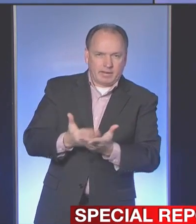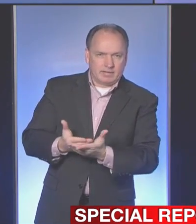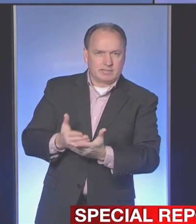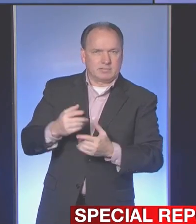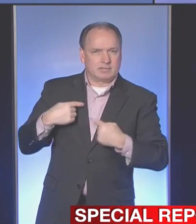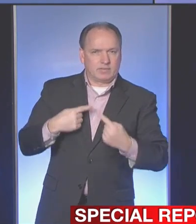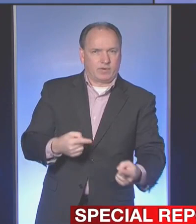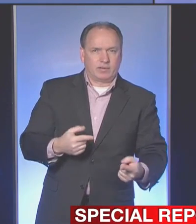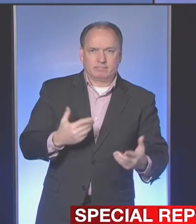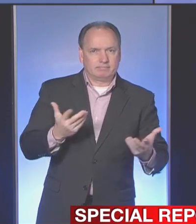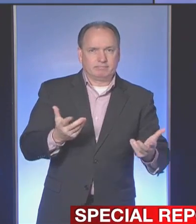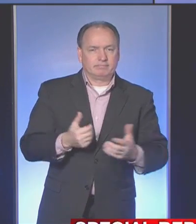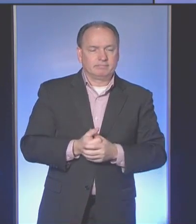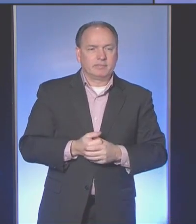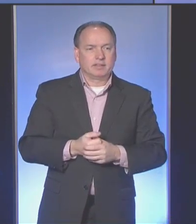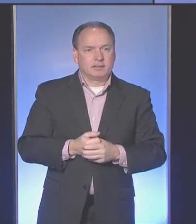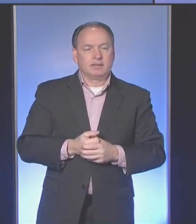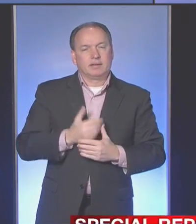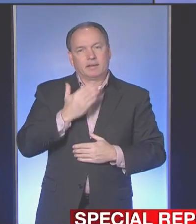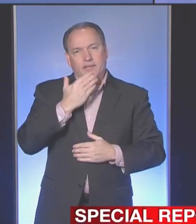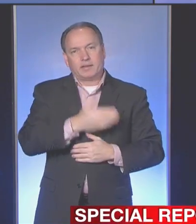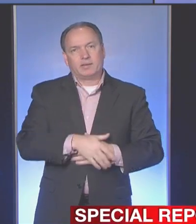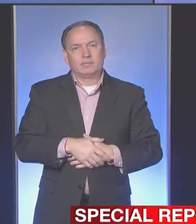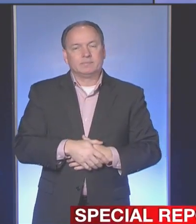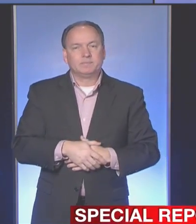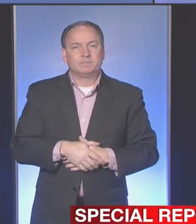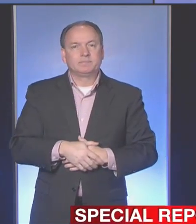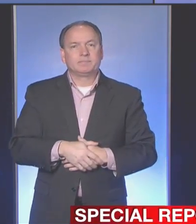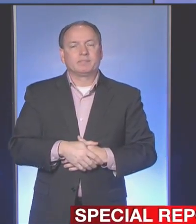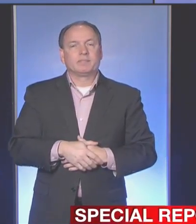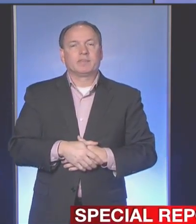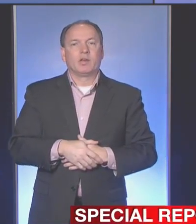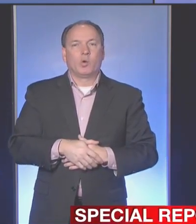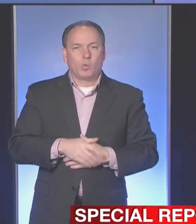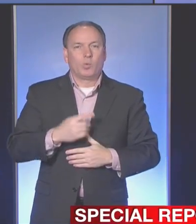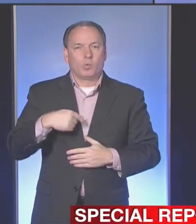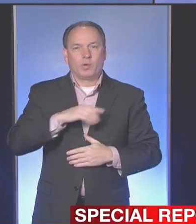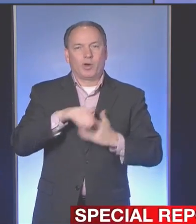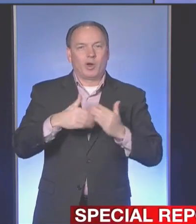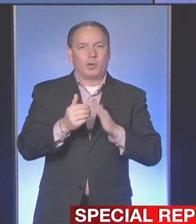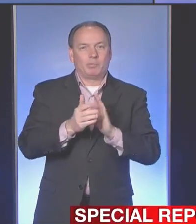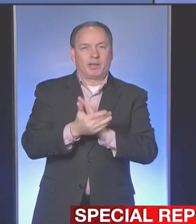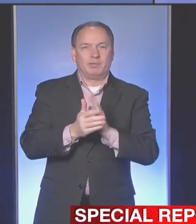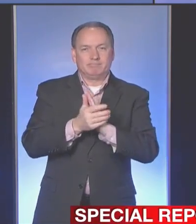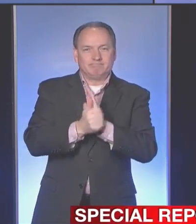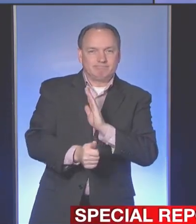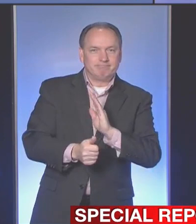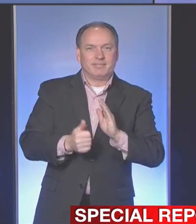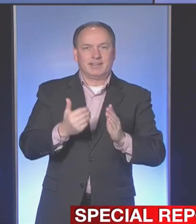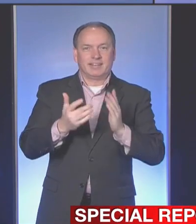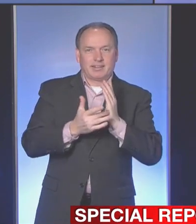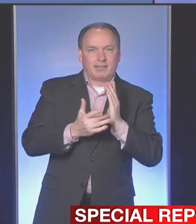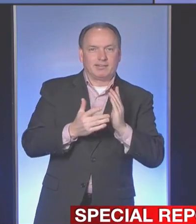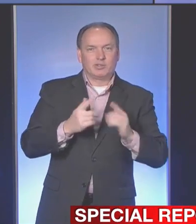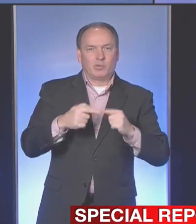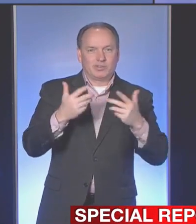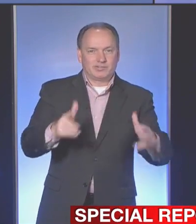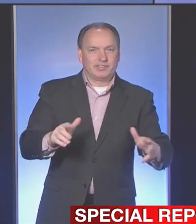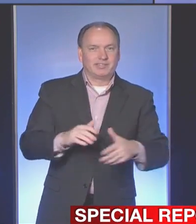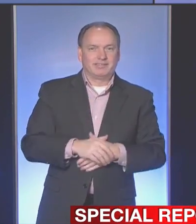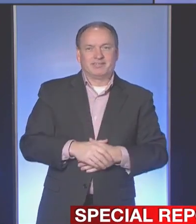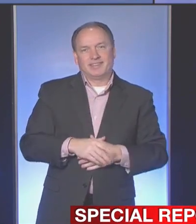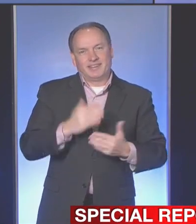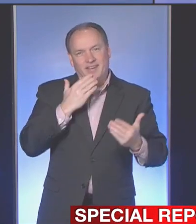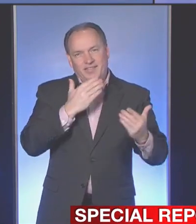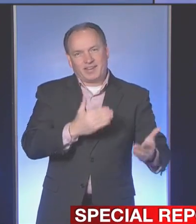Thank you, sir. Thank you. Thank you. We're all going to become experts at this technology by the time this is over so thank